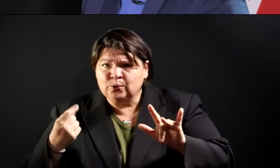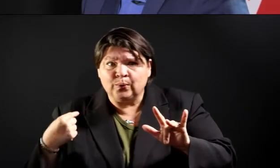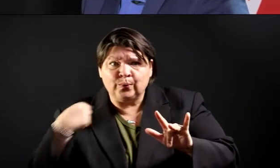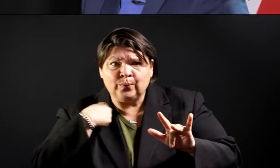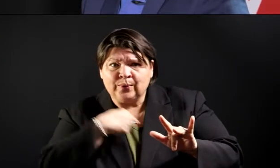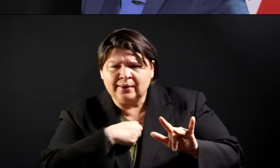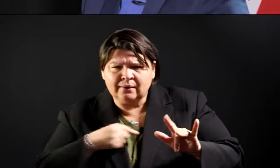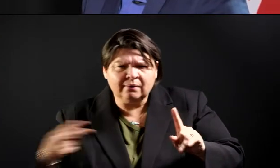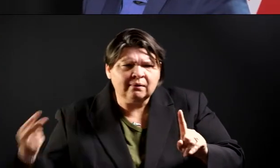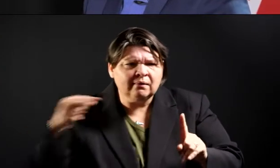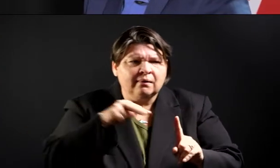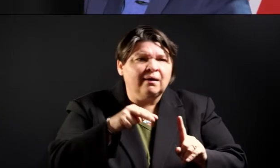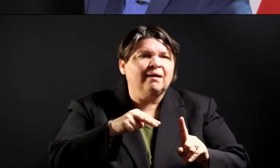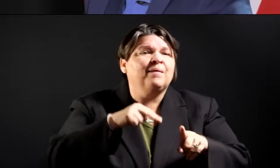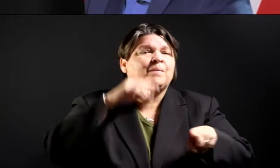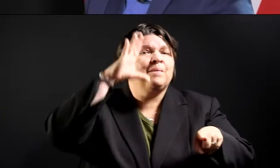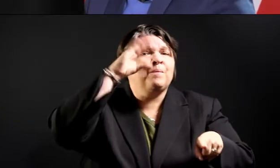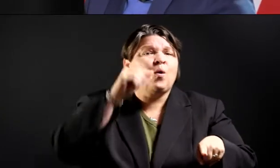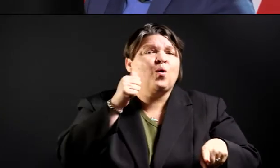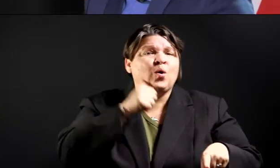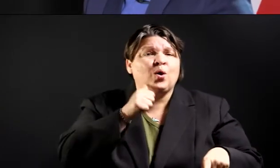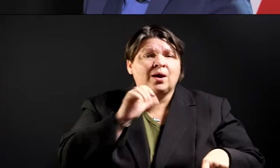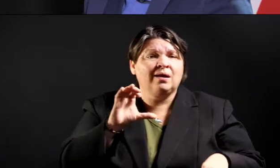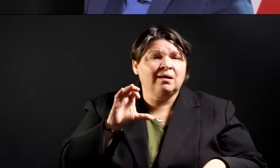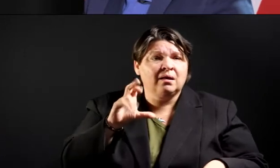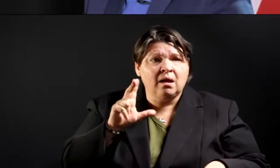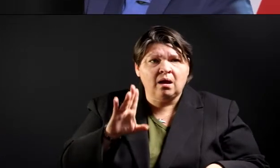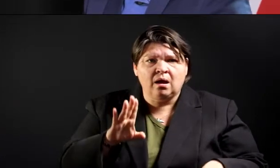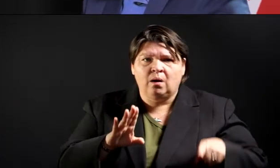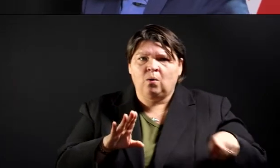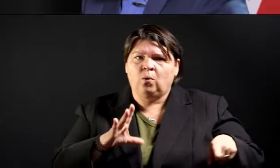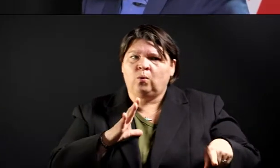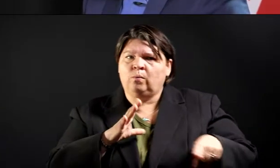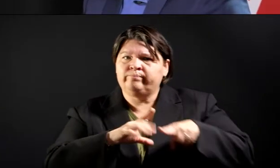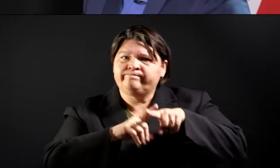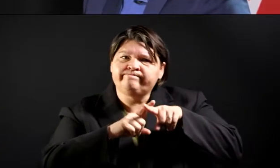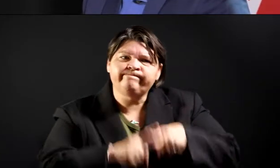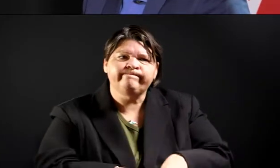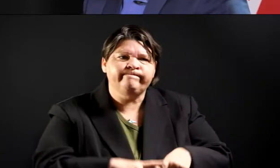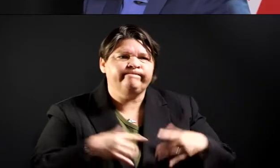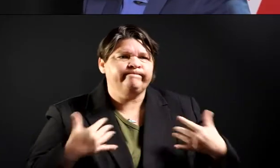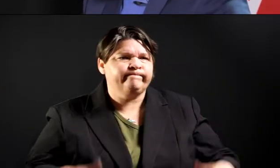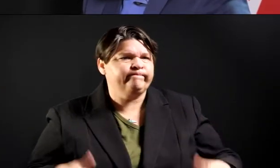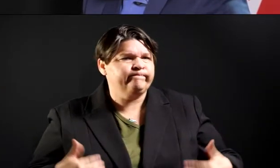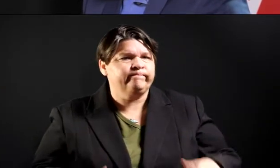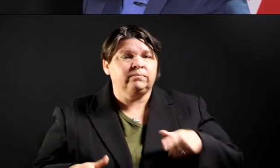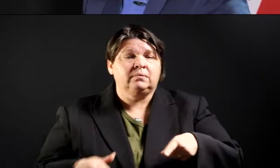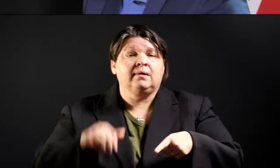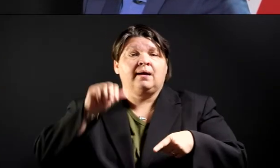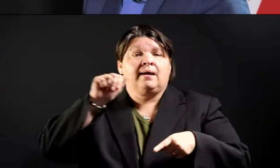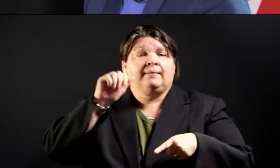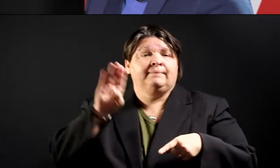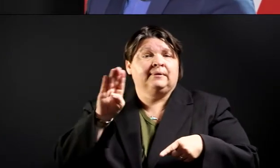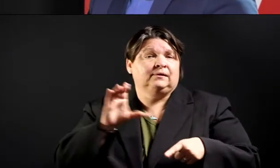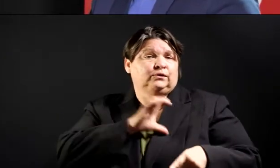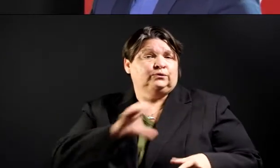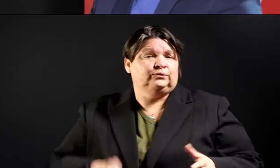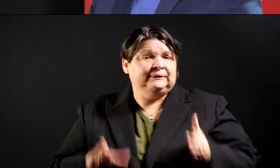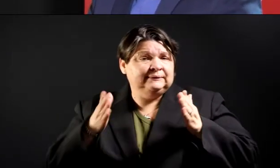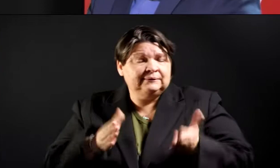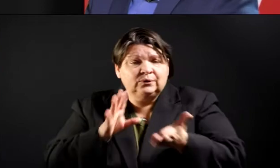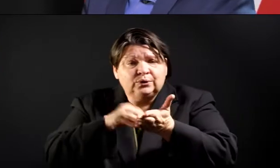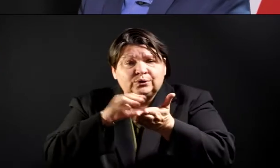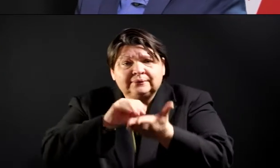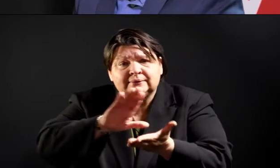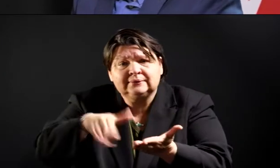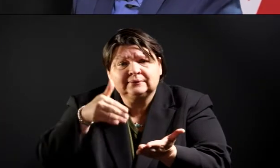agency that we rely on, and also the A-B Christian Learning Center. Help us in that regard. We can't